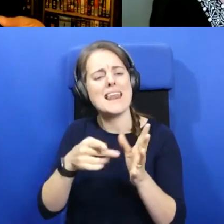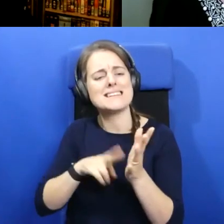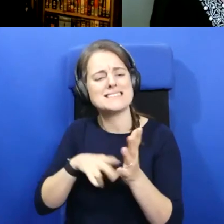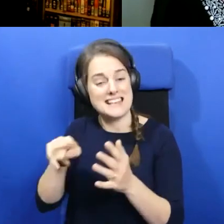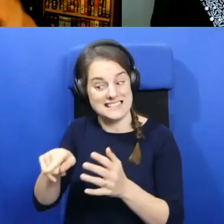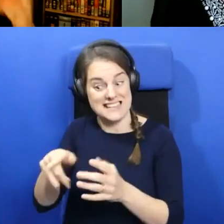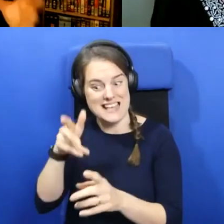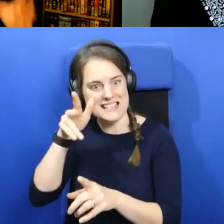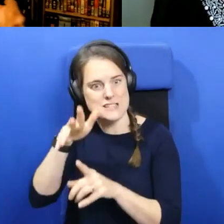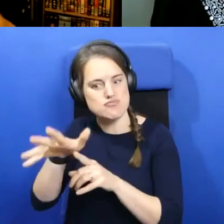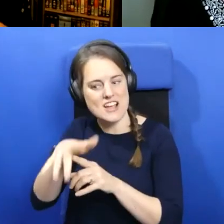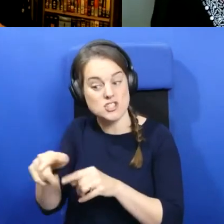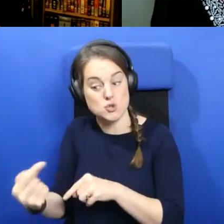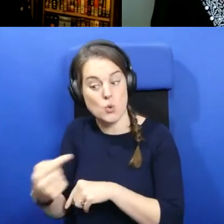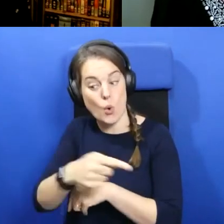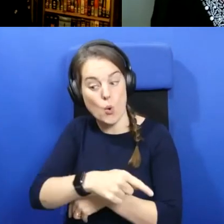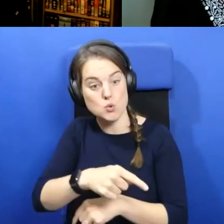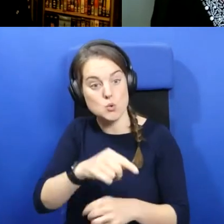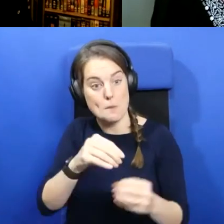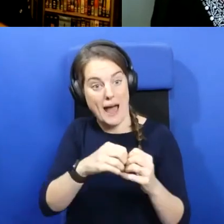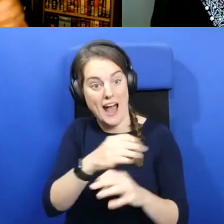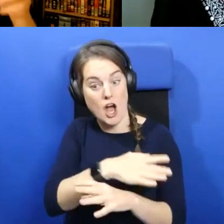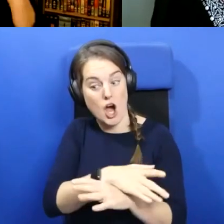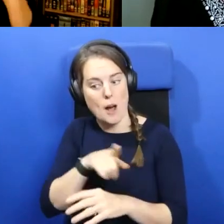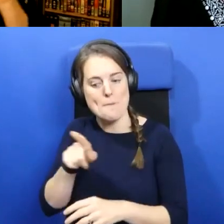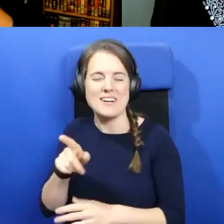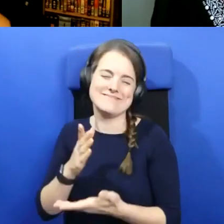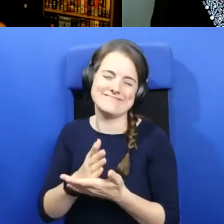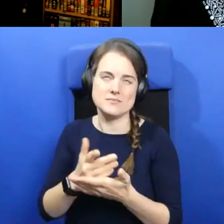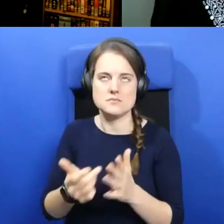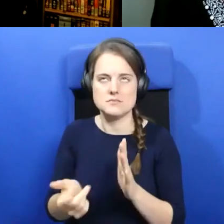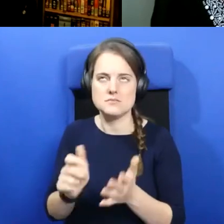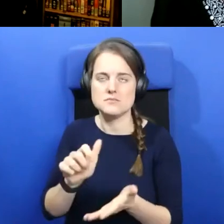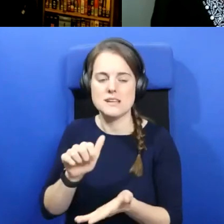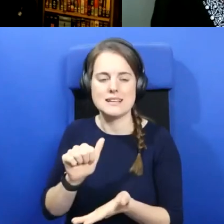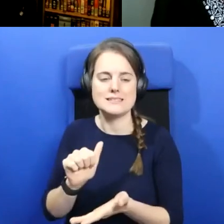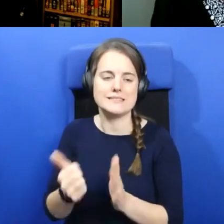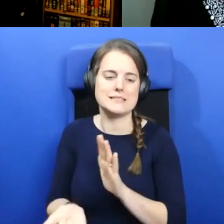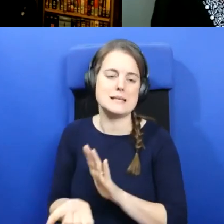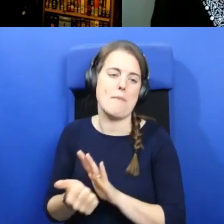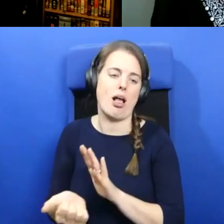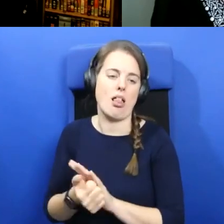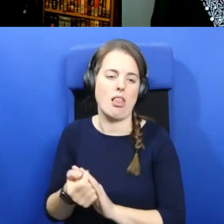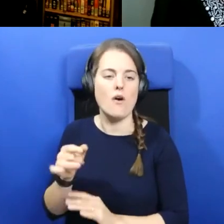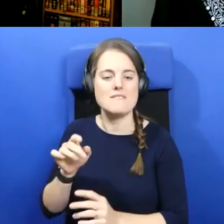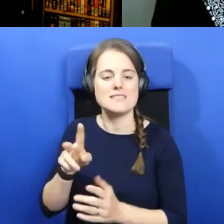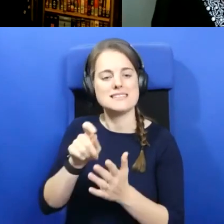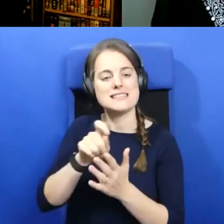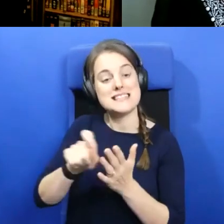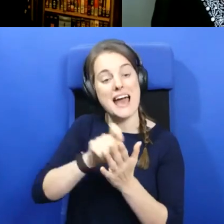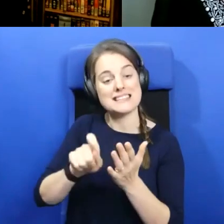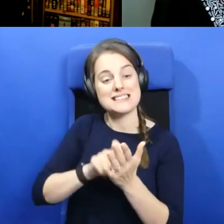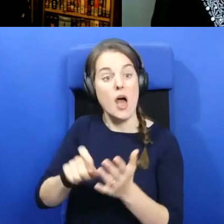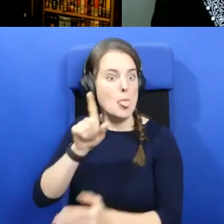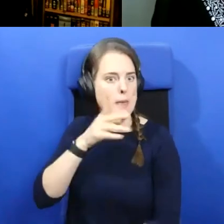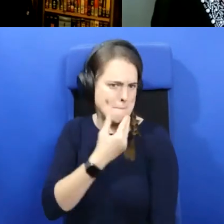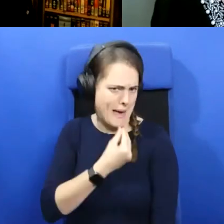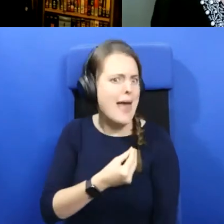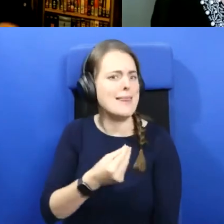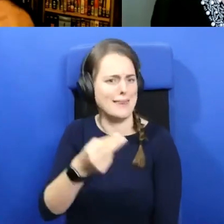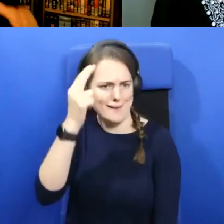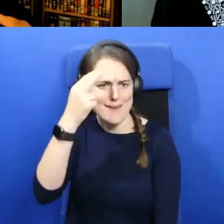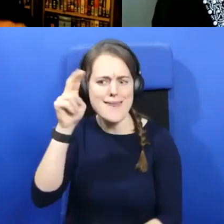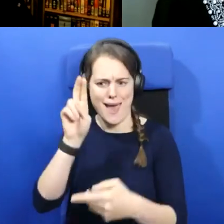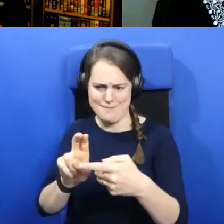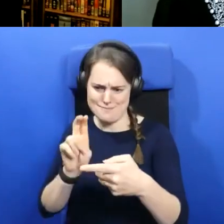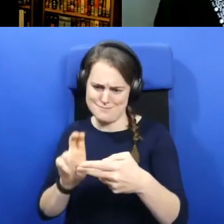Bangor. But it's so typical of those texts of that era that all of the important men are named. Yeah. But none of the women are, they're